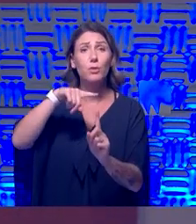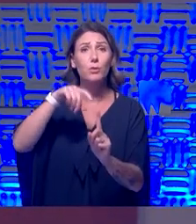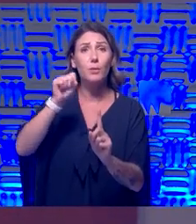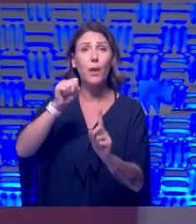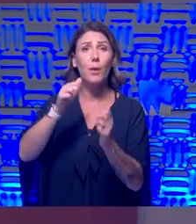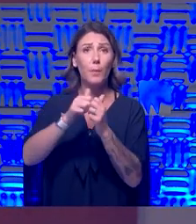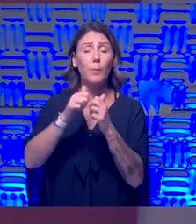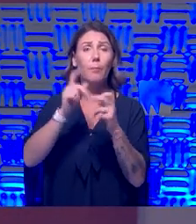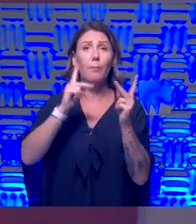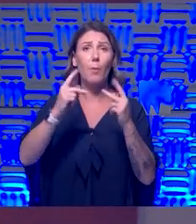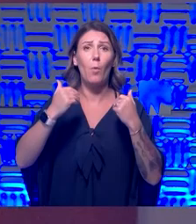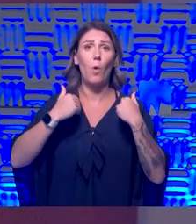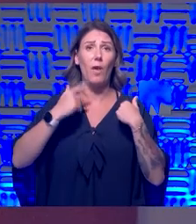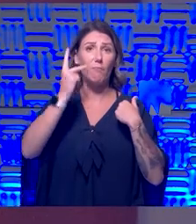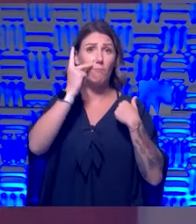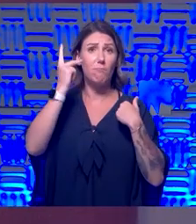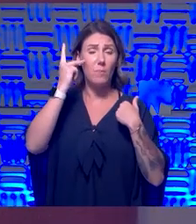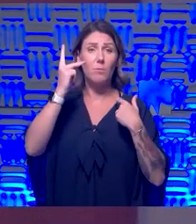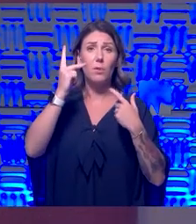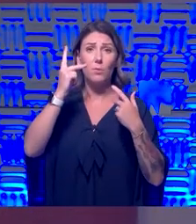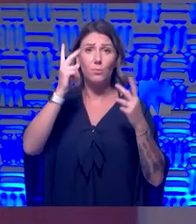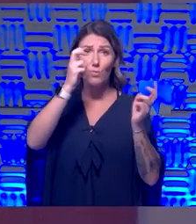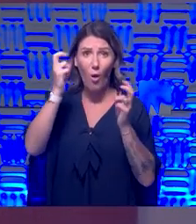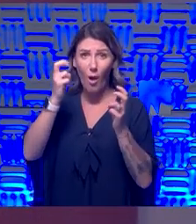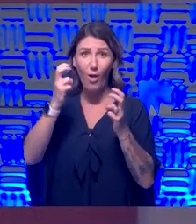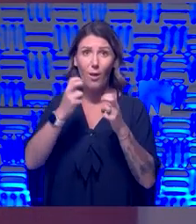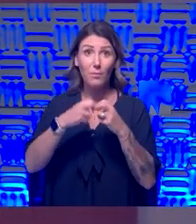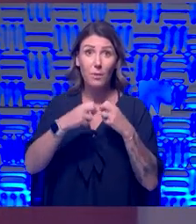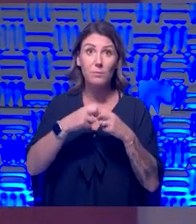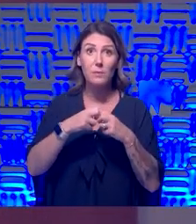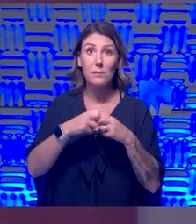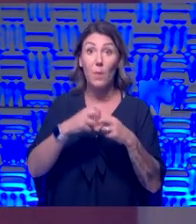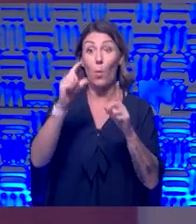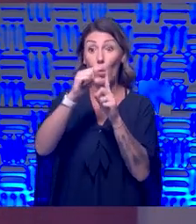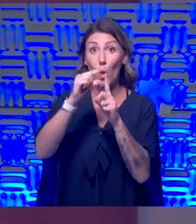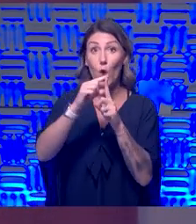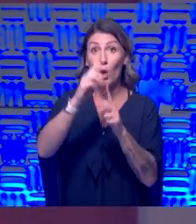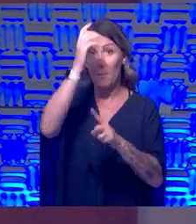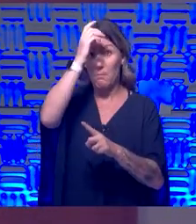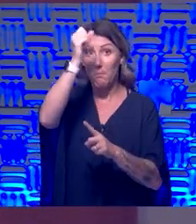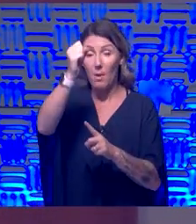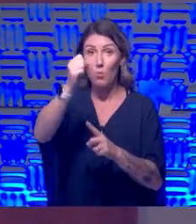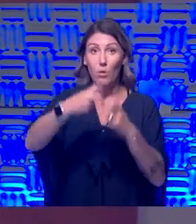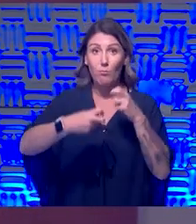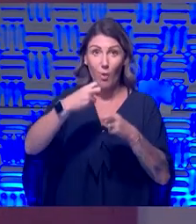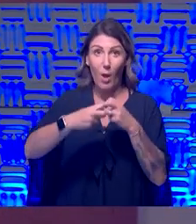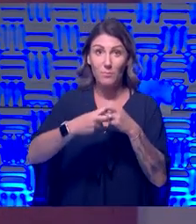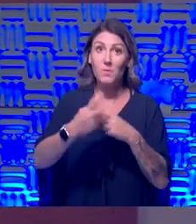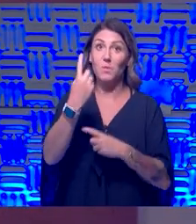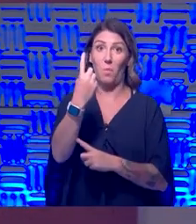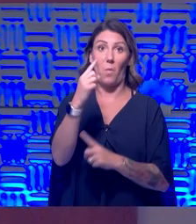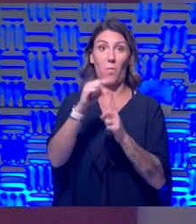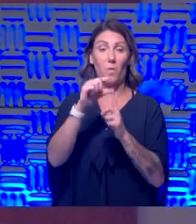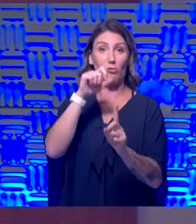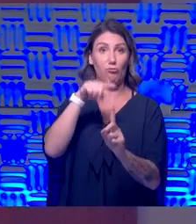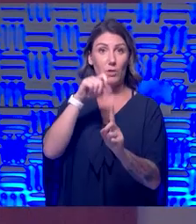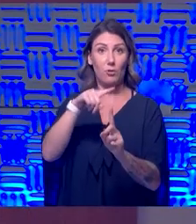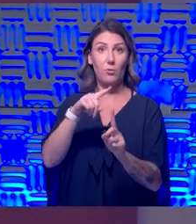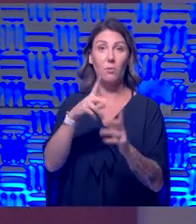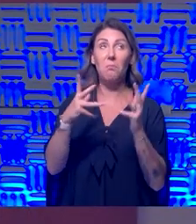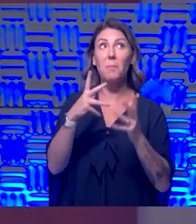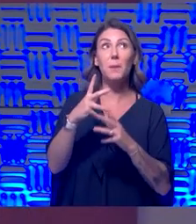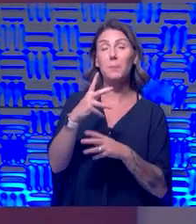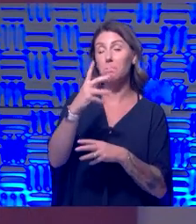with memory problems. So memory problems is one of them. And so, you know, you know, so try other words, memory